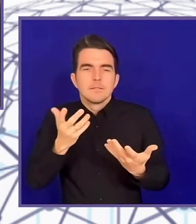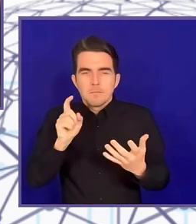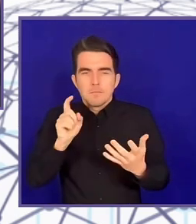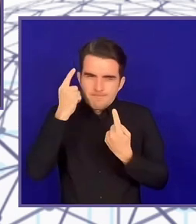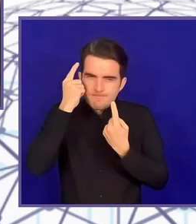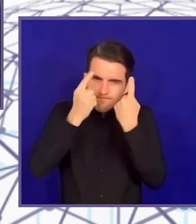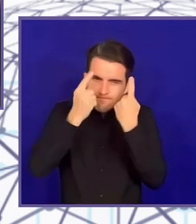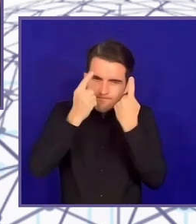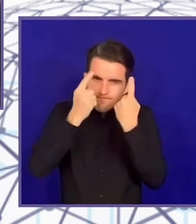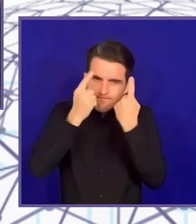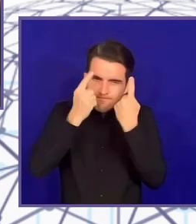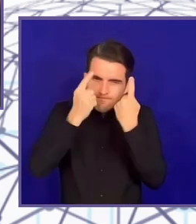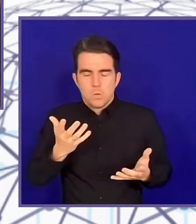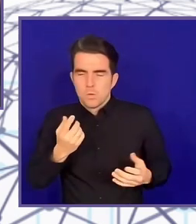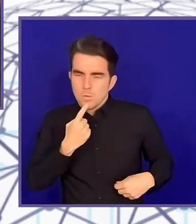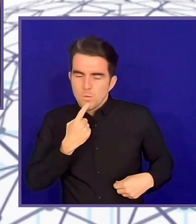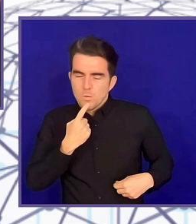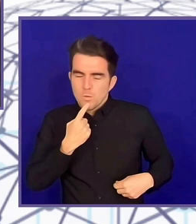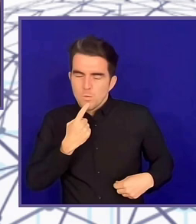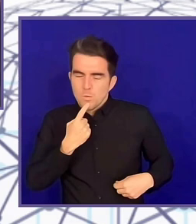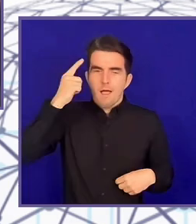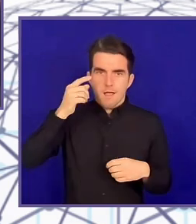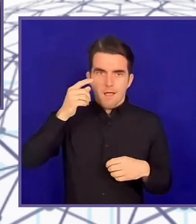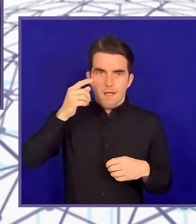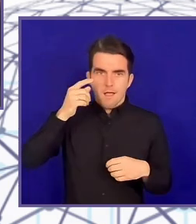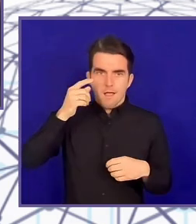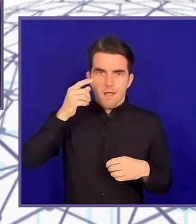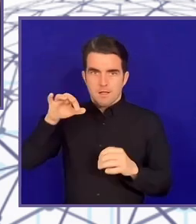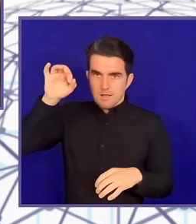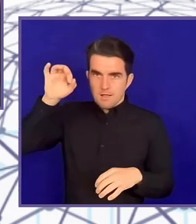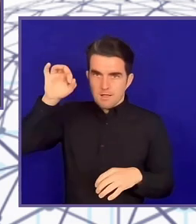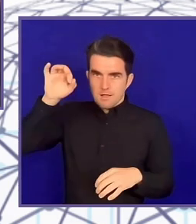here at GDI Hub with quite a bit of success.